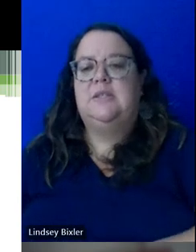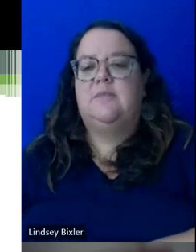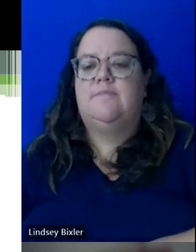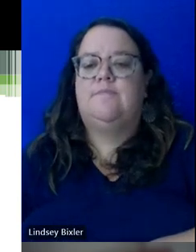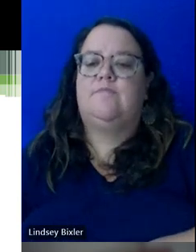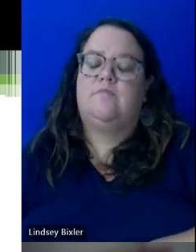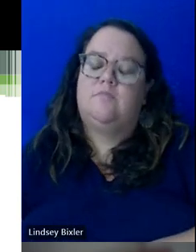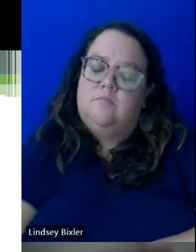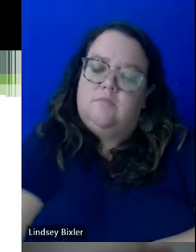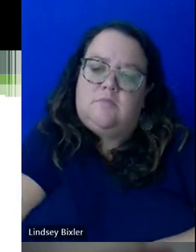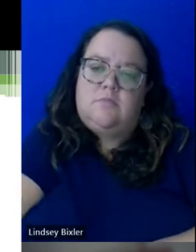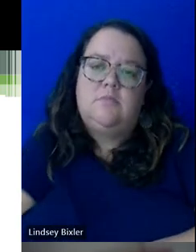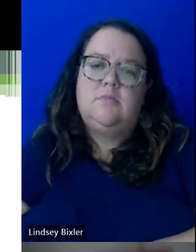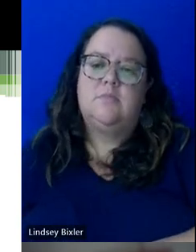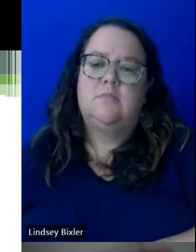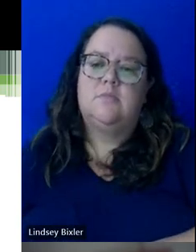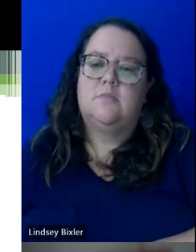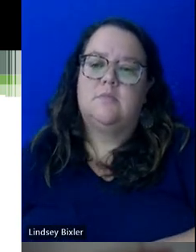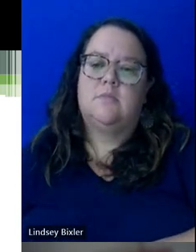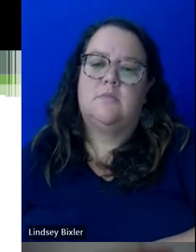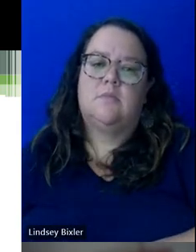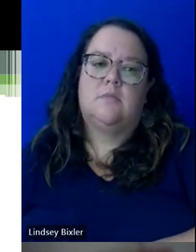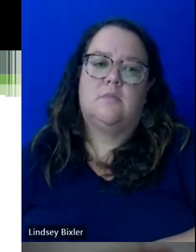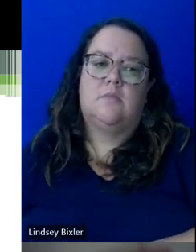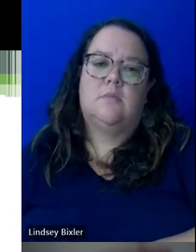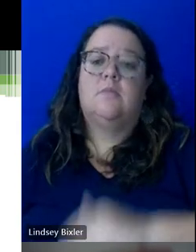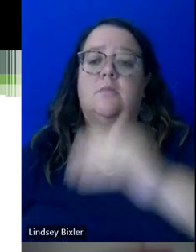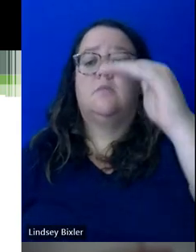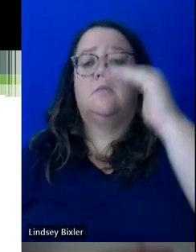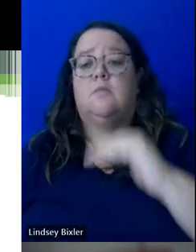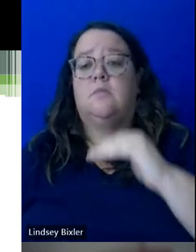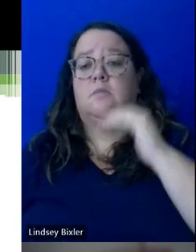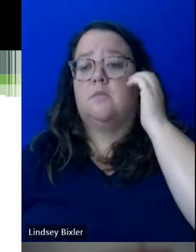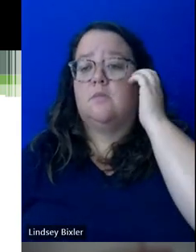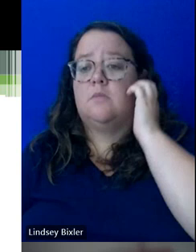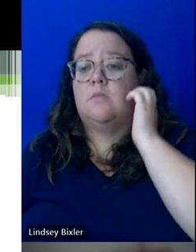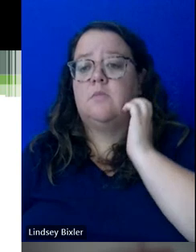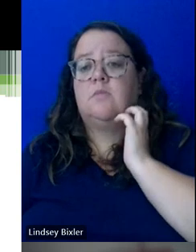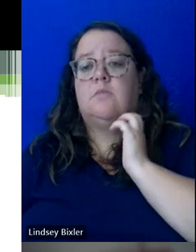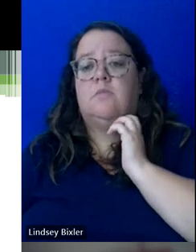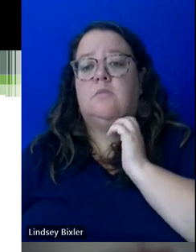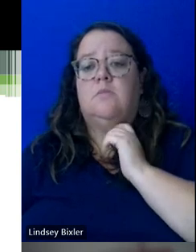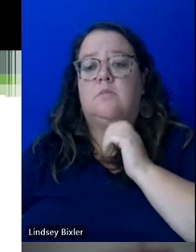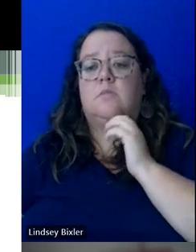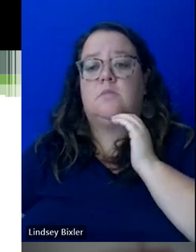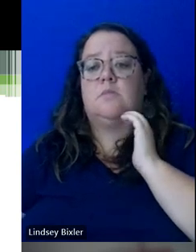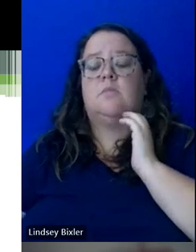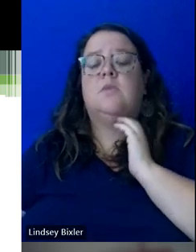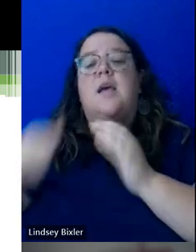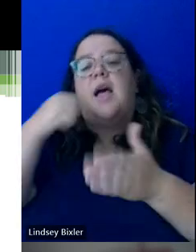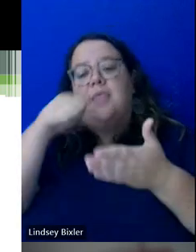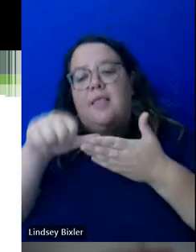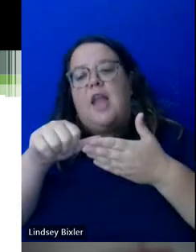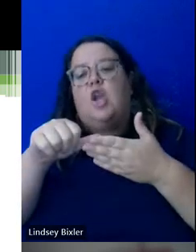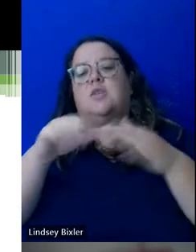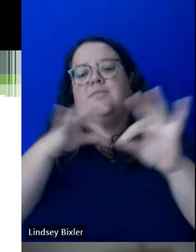I'm going to stay right here. And the letters to explain what these are is, so in, let's